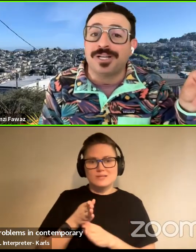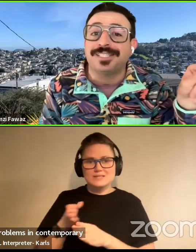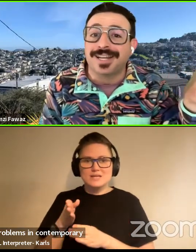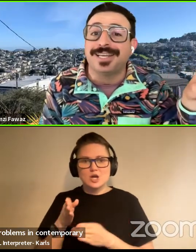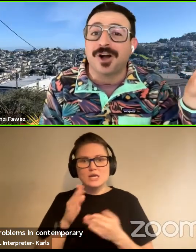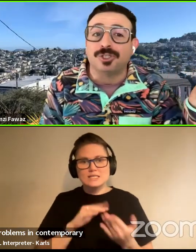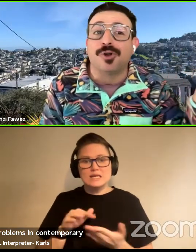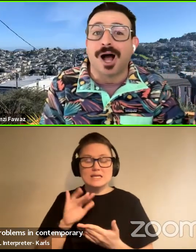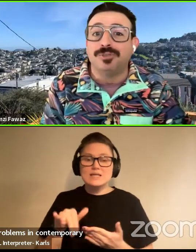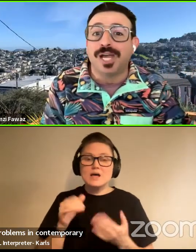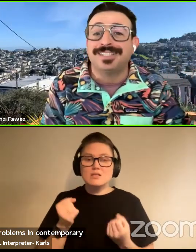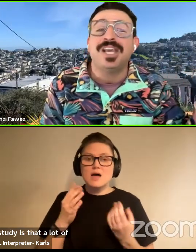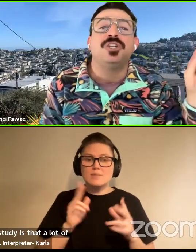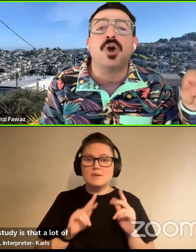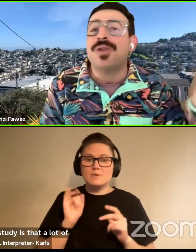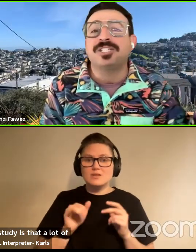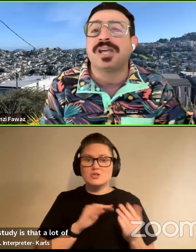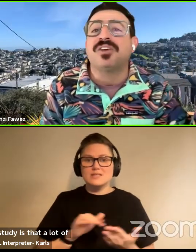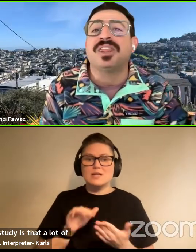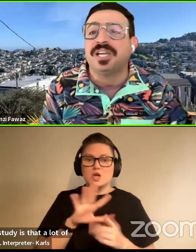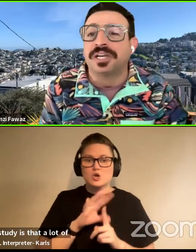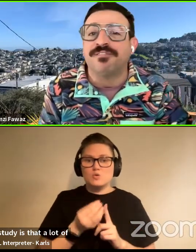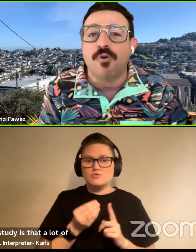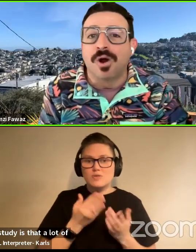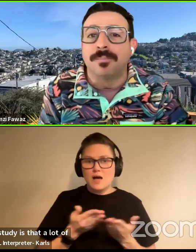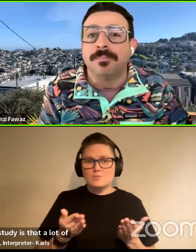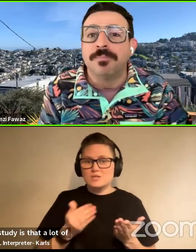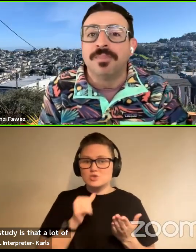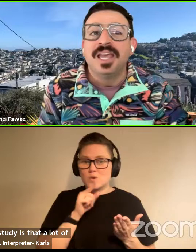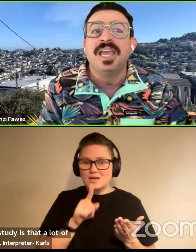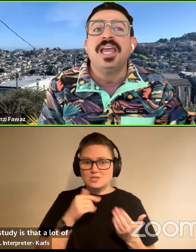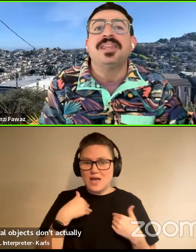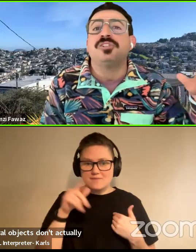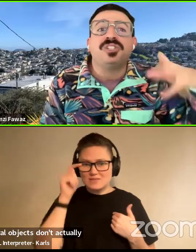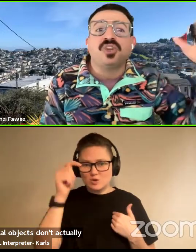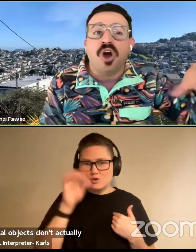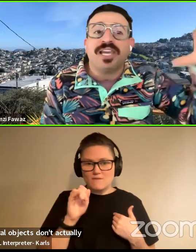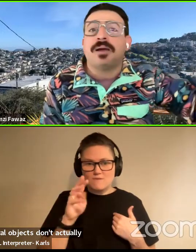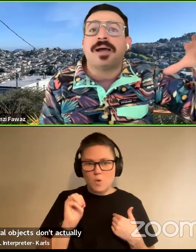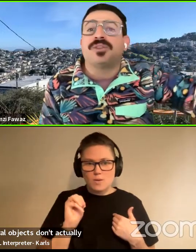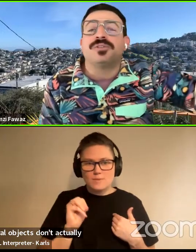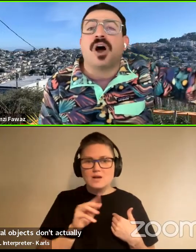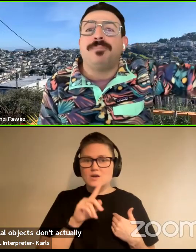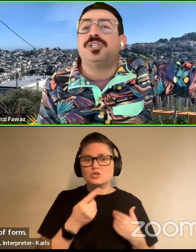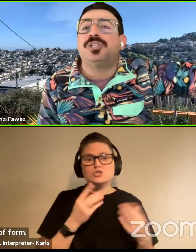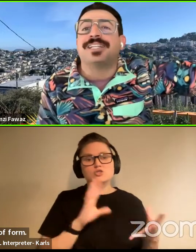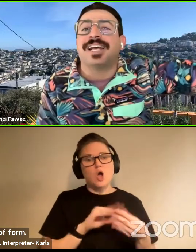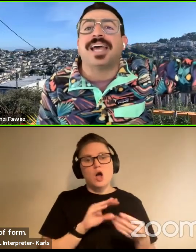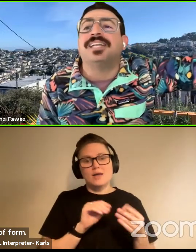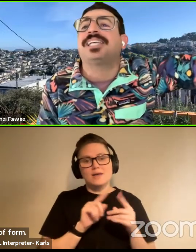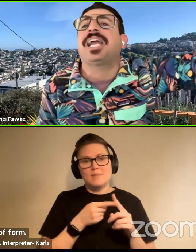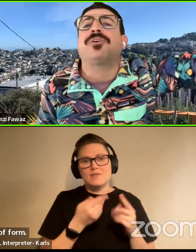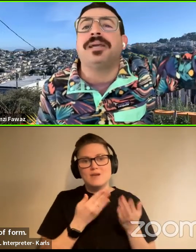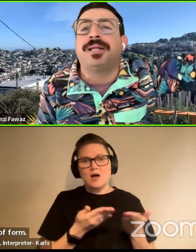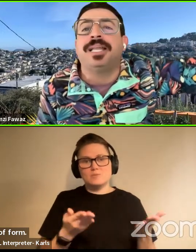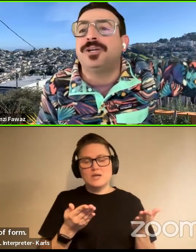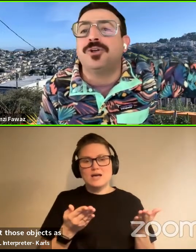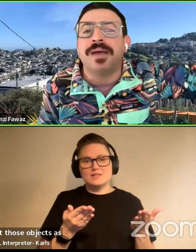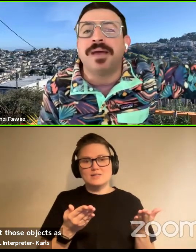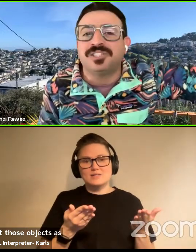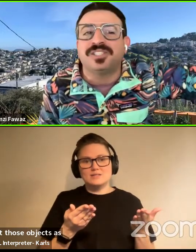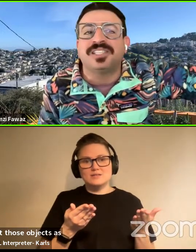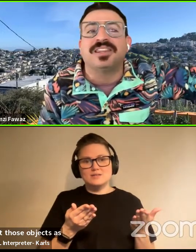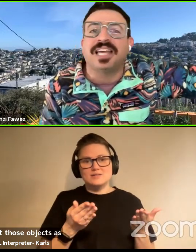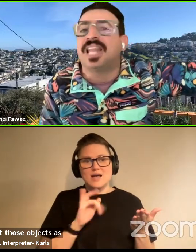that a lot of people who are studying cultural objects don't actually have a theory of form. They're just talking about those objects as, as carrying